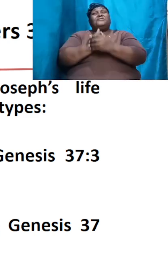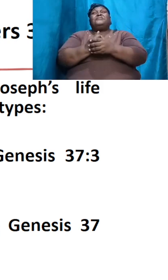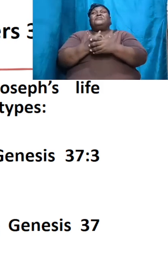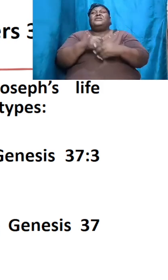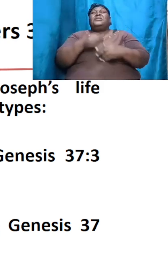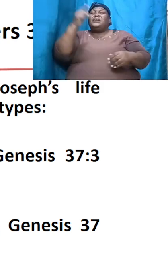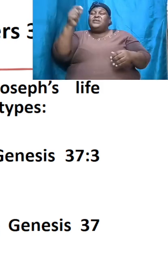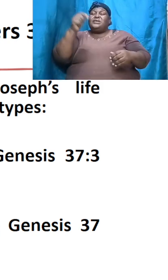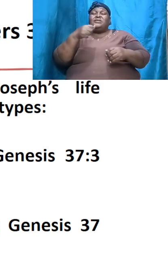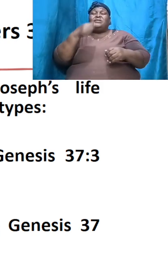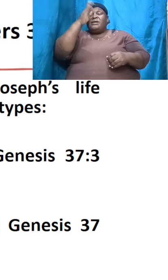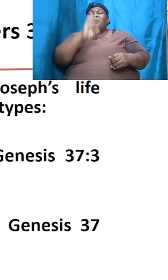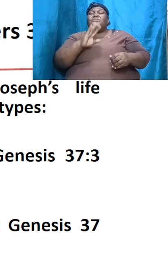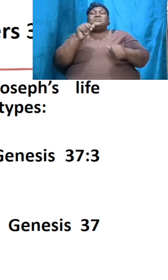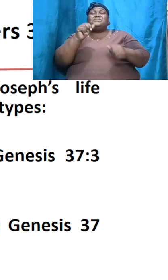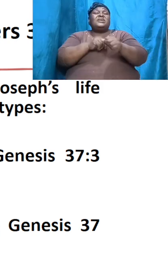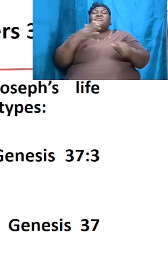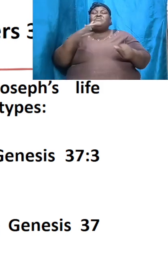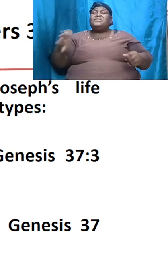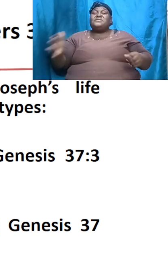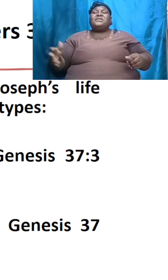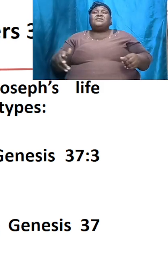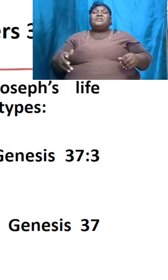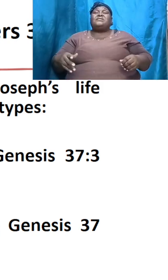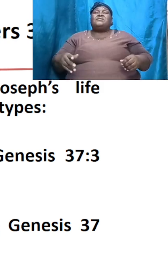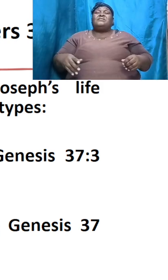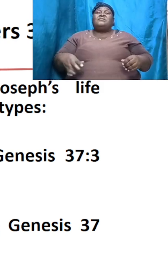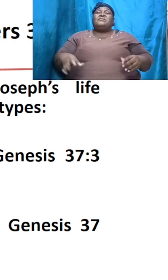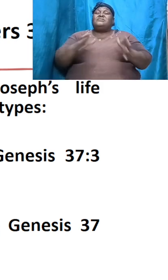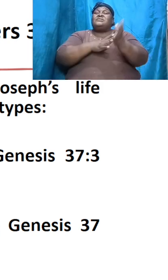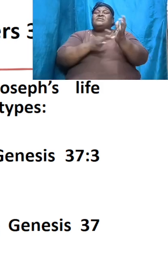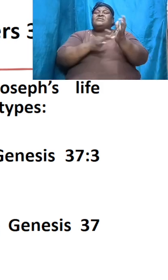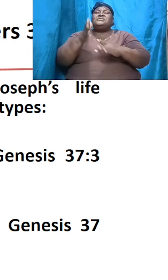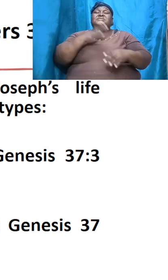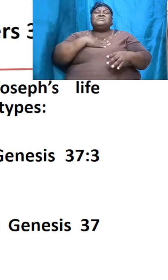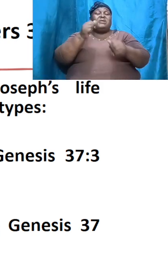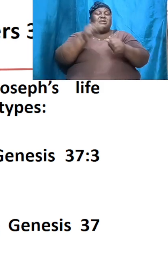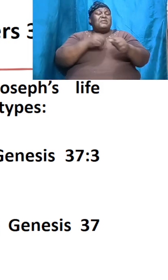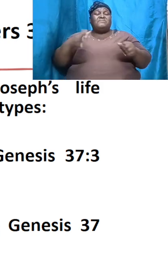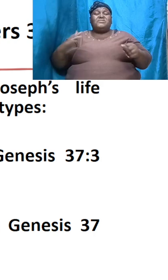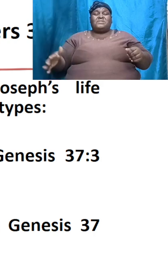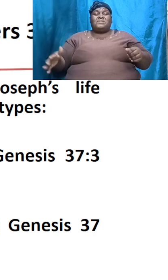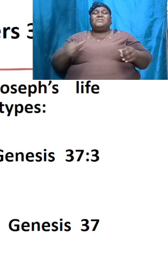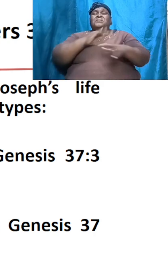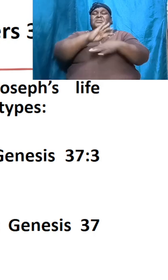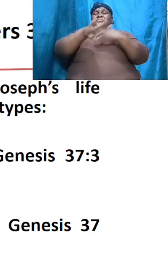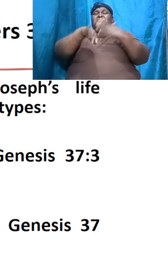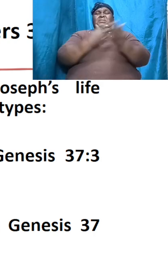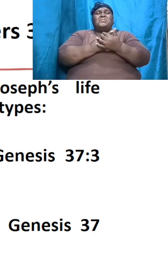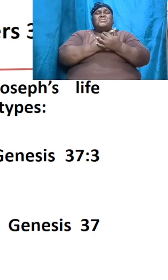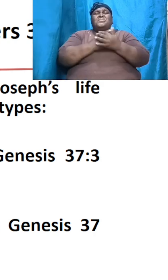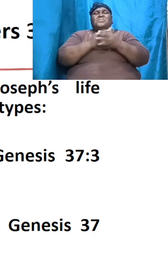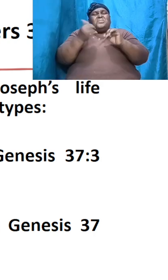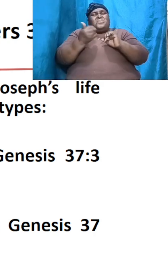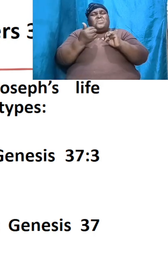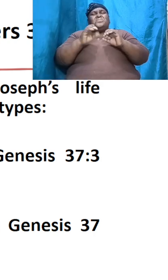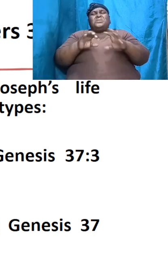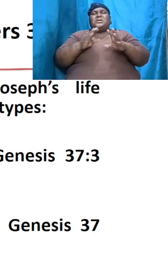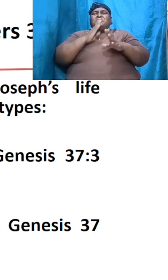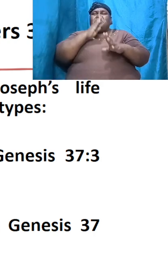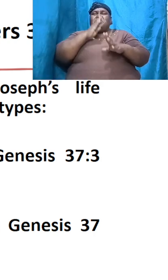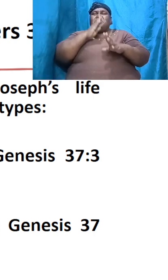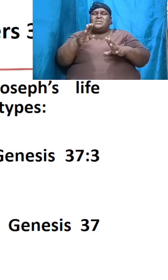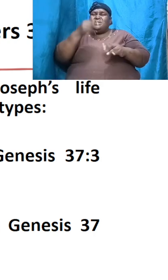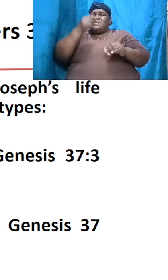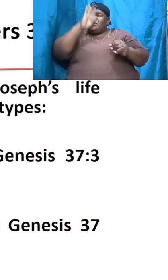everything and so I hear the writer say he is my everything he is my all how can it be that he is the God